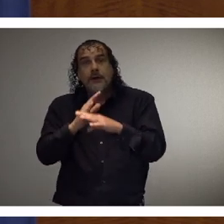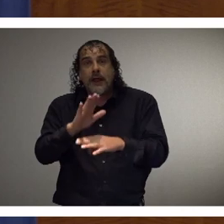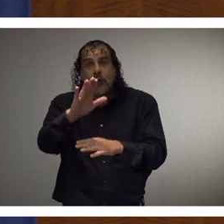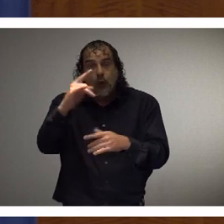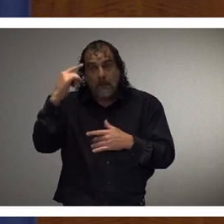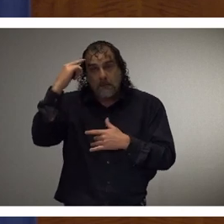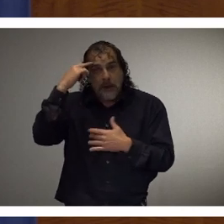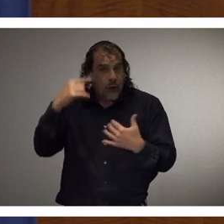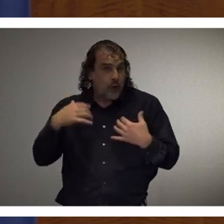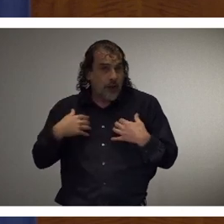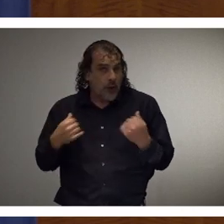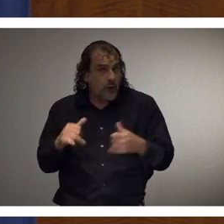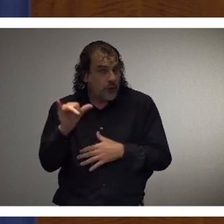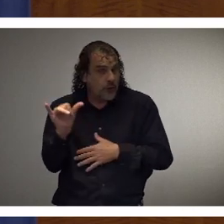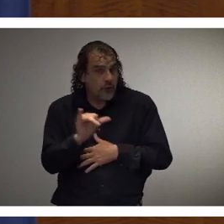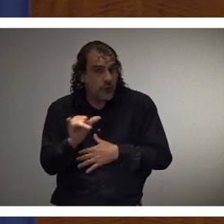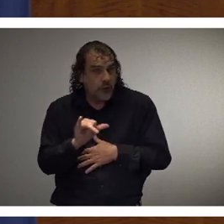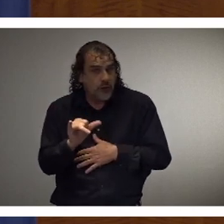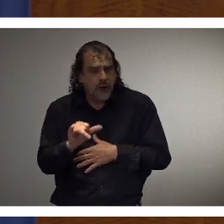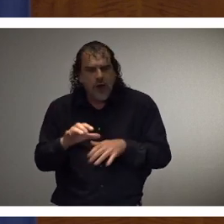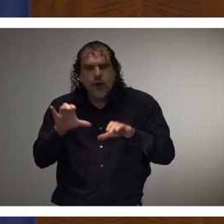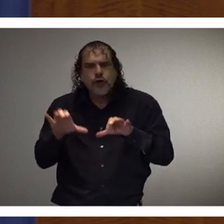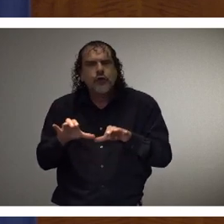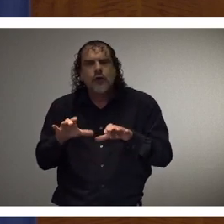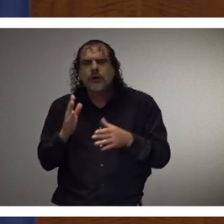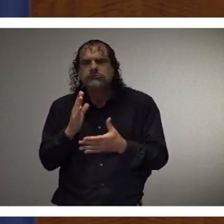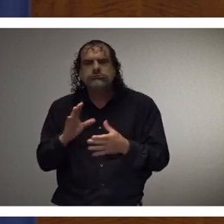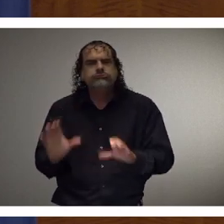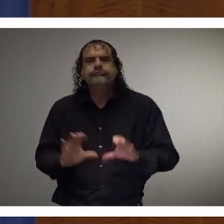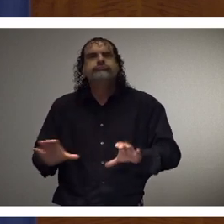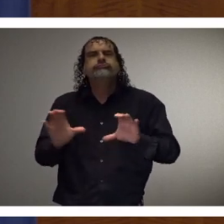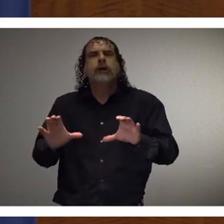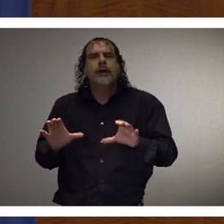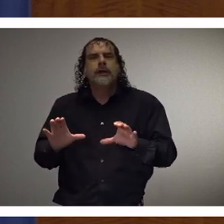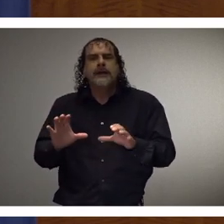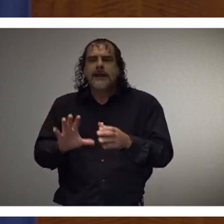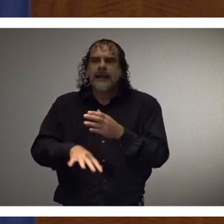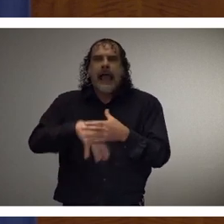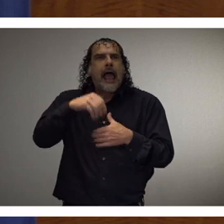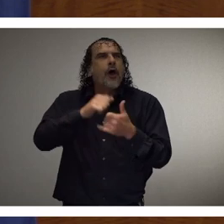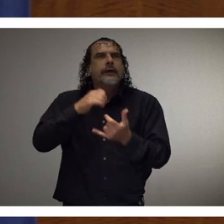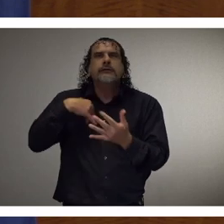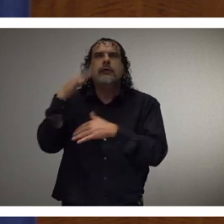health. Do something active. Get out in nature.